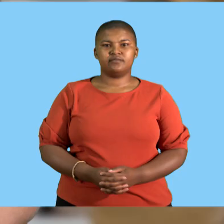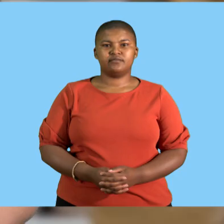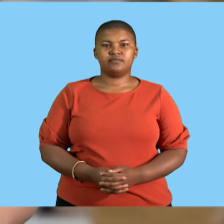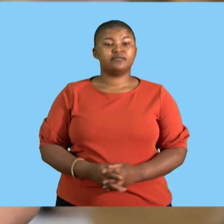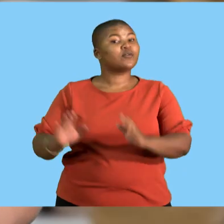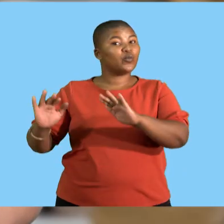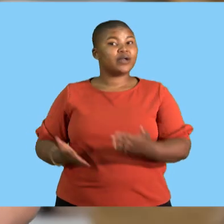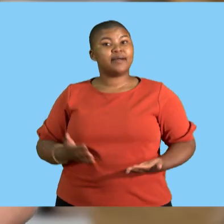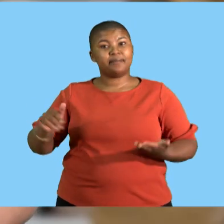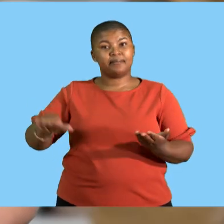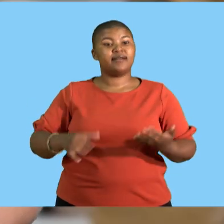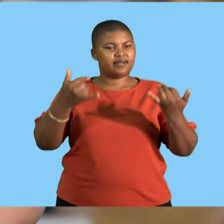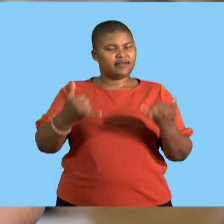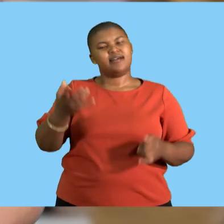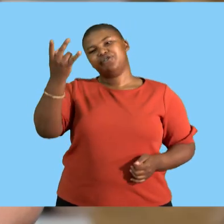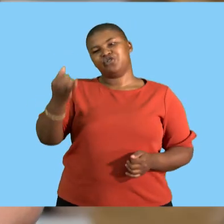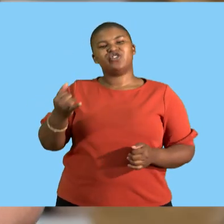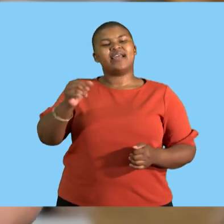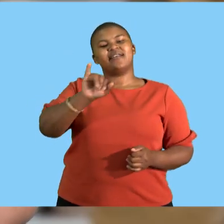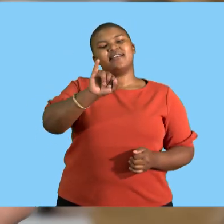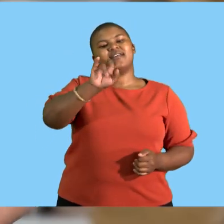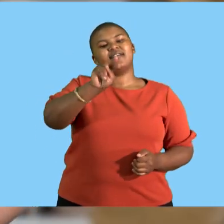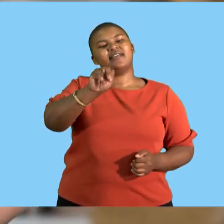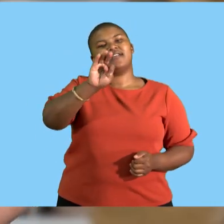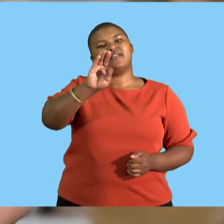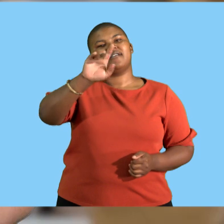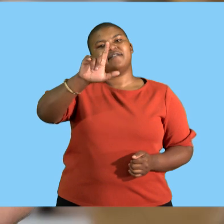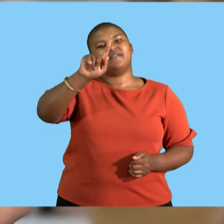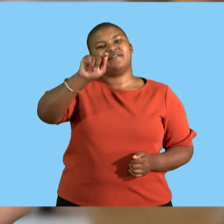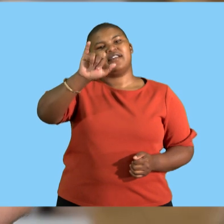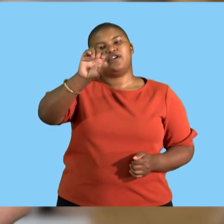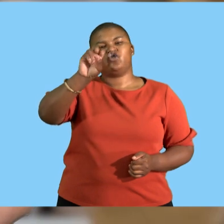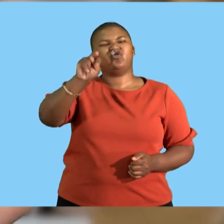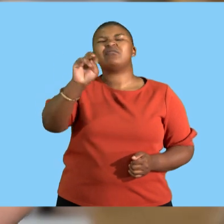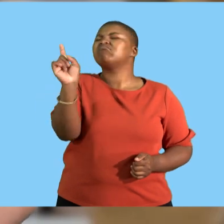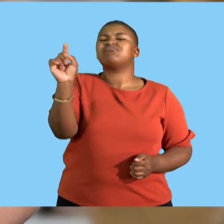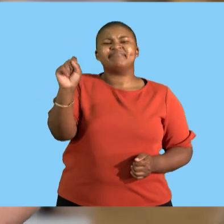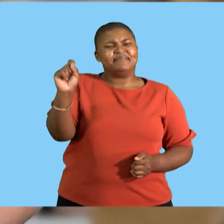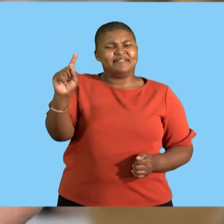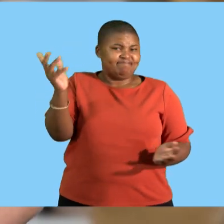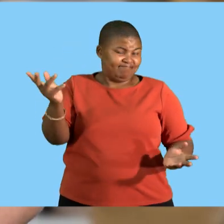Welcome back. Let's look at inflation. What is inflation?